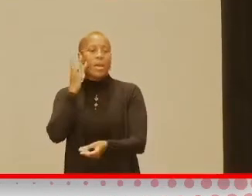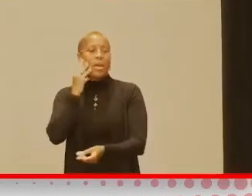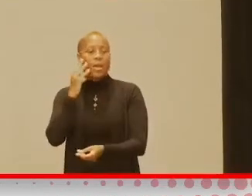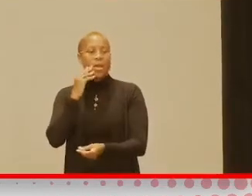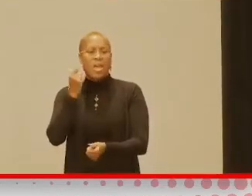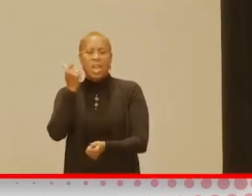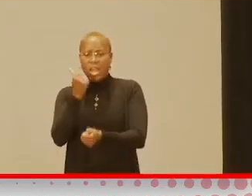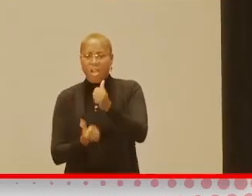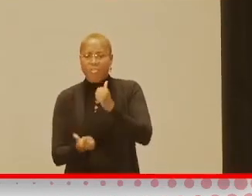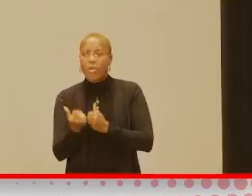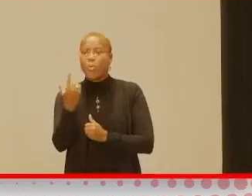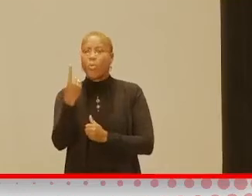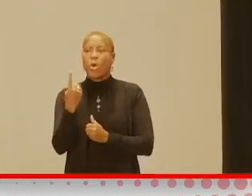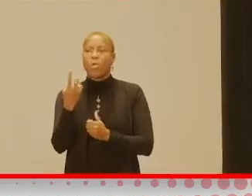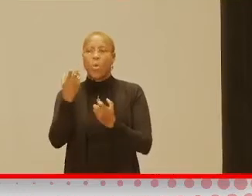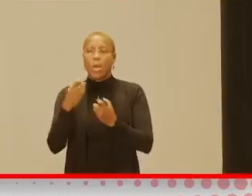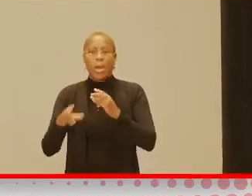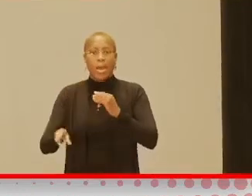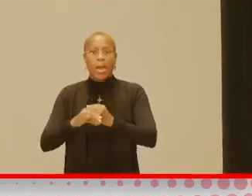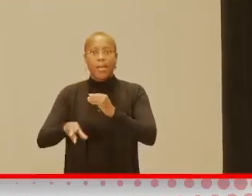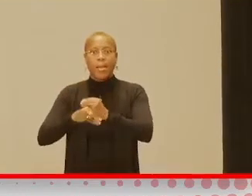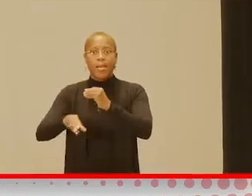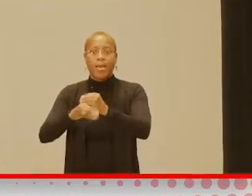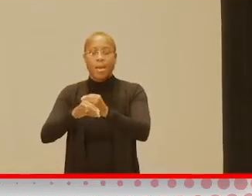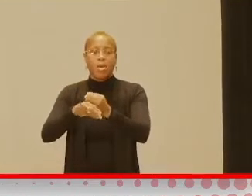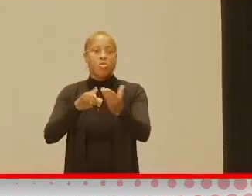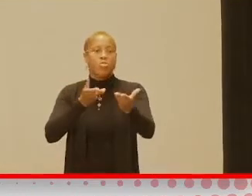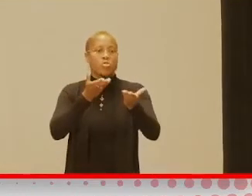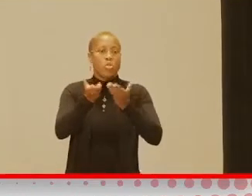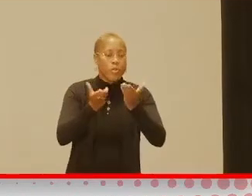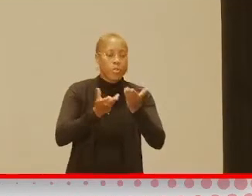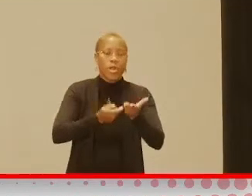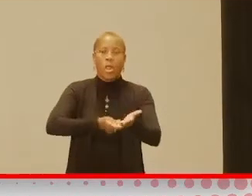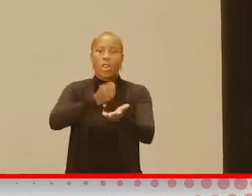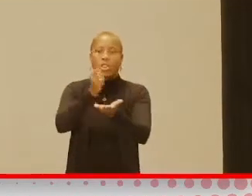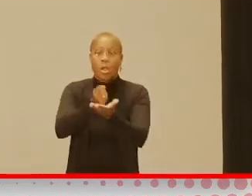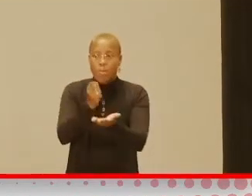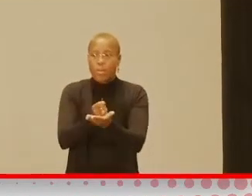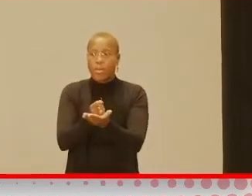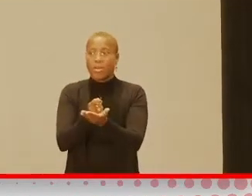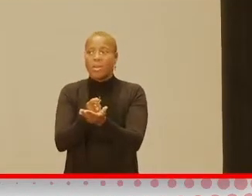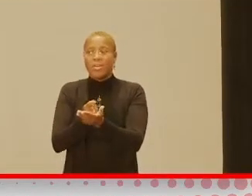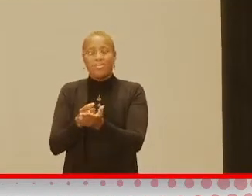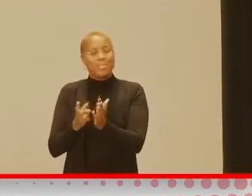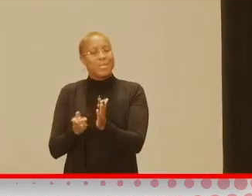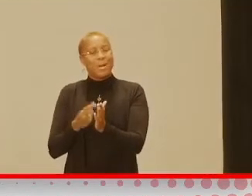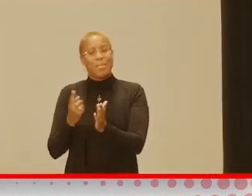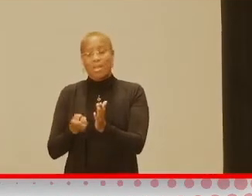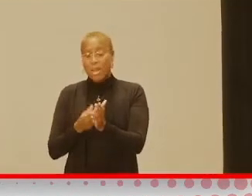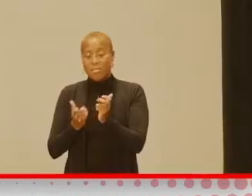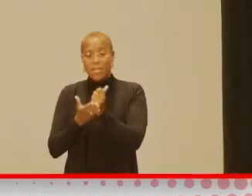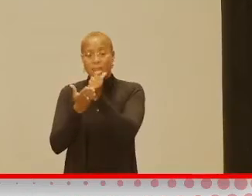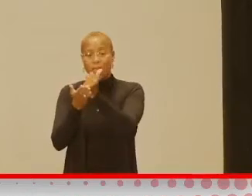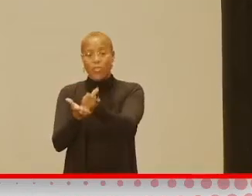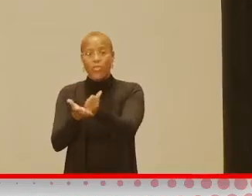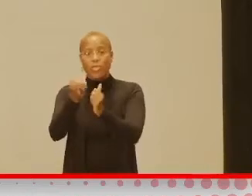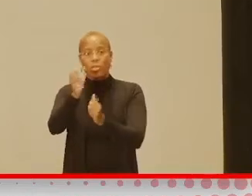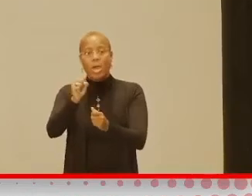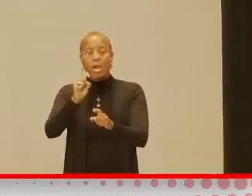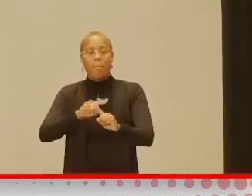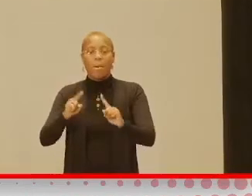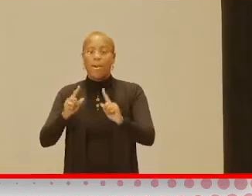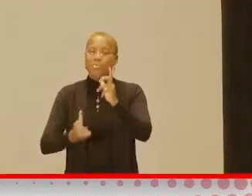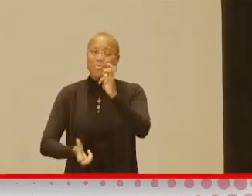always wants to add more services and therapies. And even those things, you know, sometimes, you know, can be helpful. The most